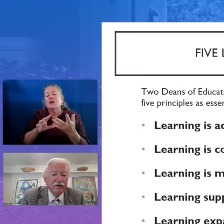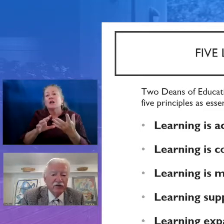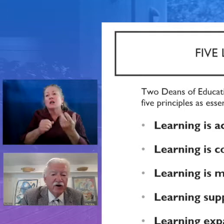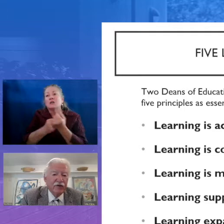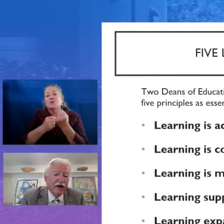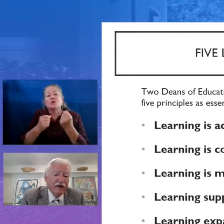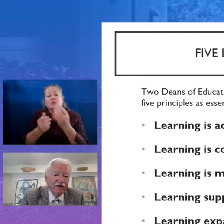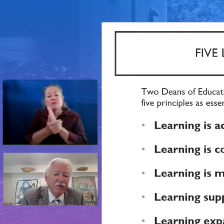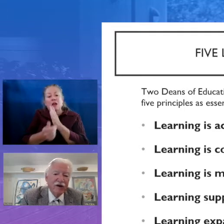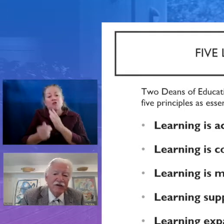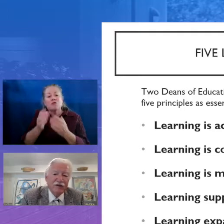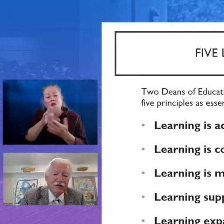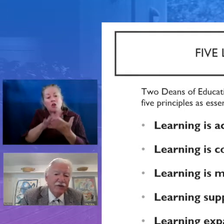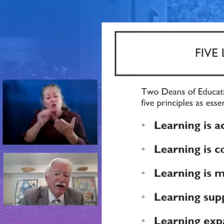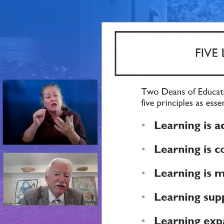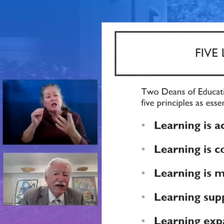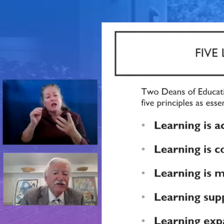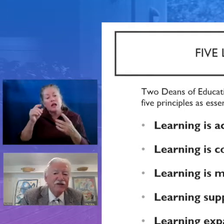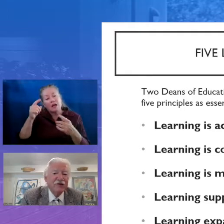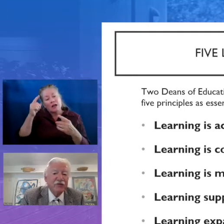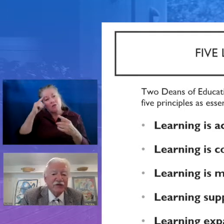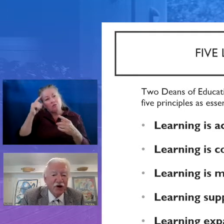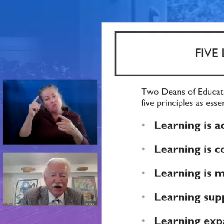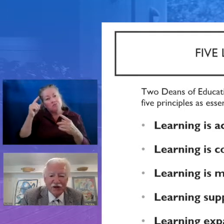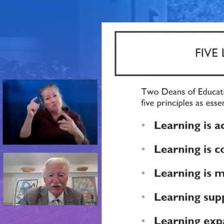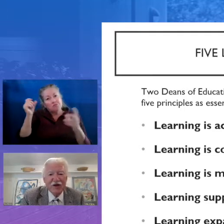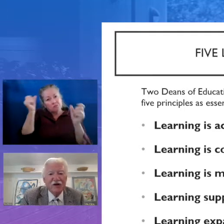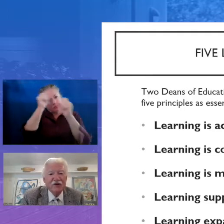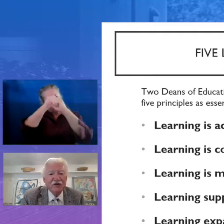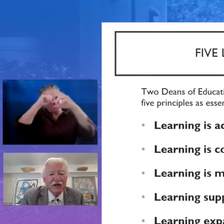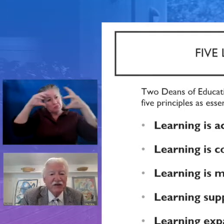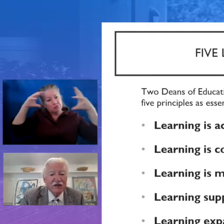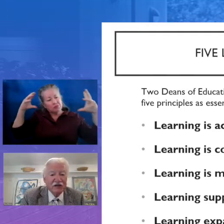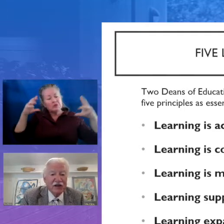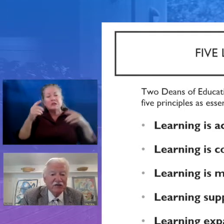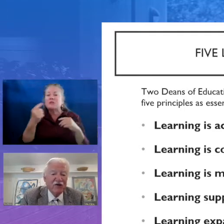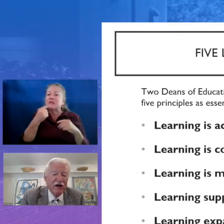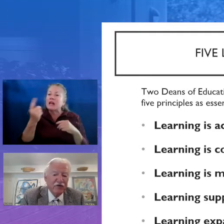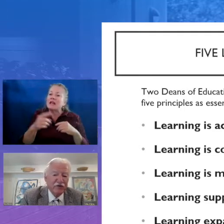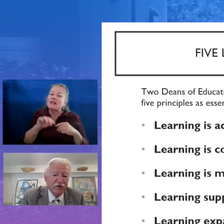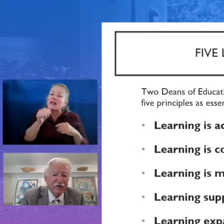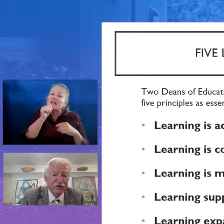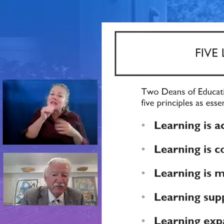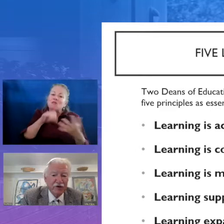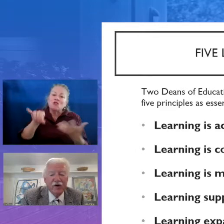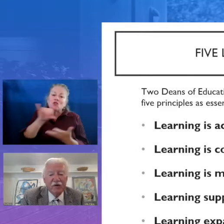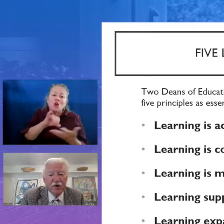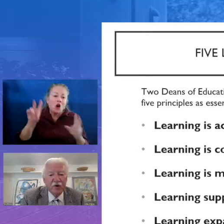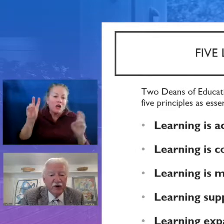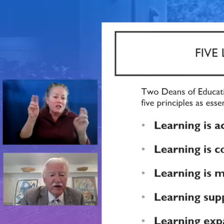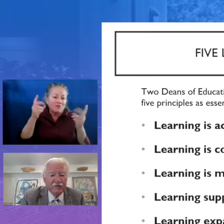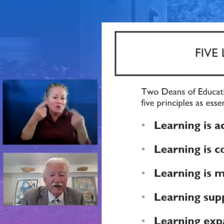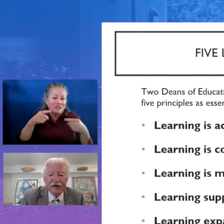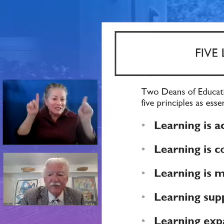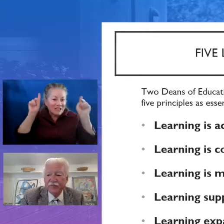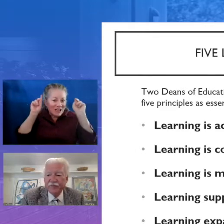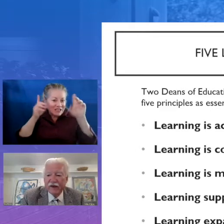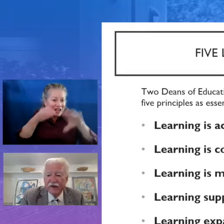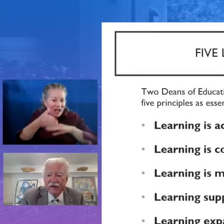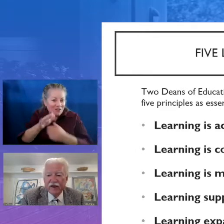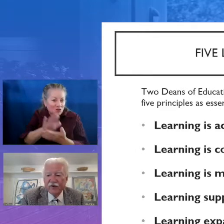These are sort of, some might say, a secret sauce for successful after-school and summer programs.